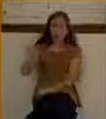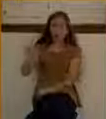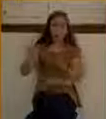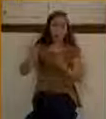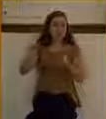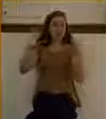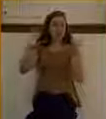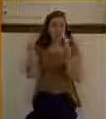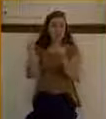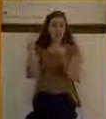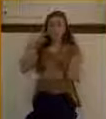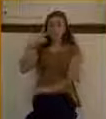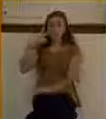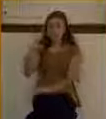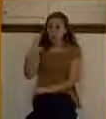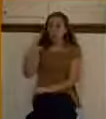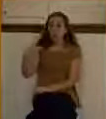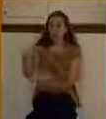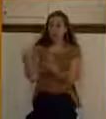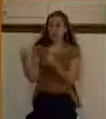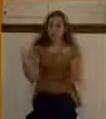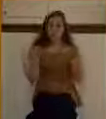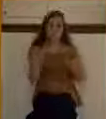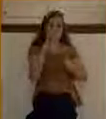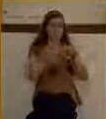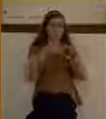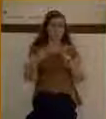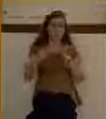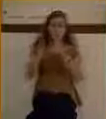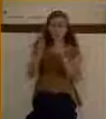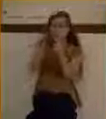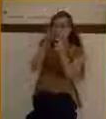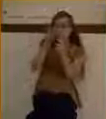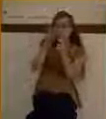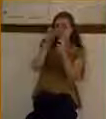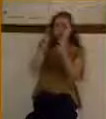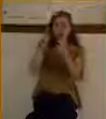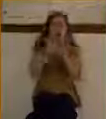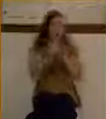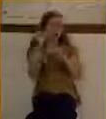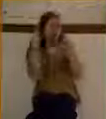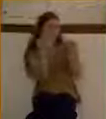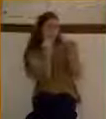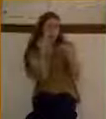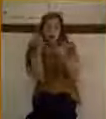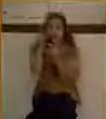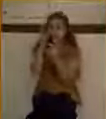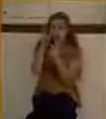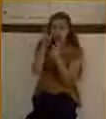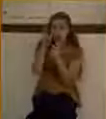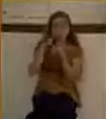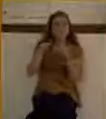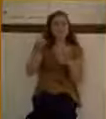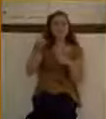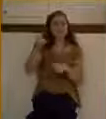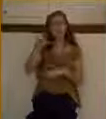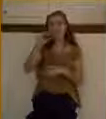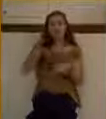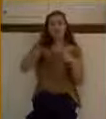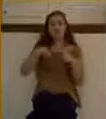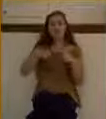people. They heard what he taught, and yet they would not receive who he was.